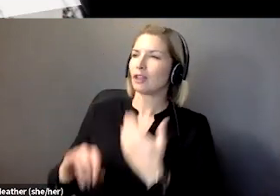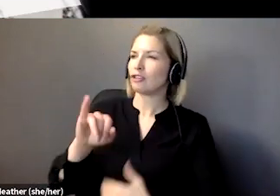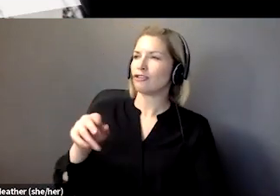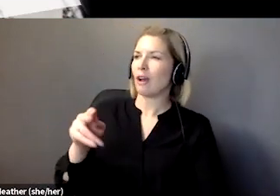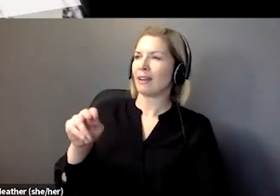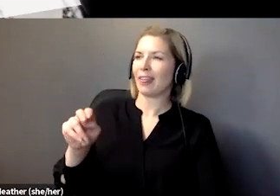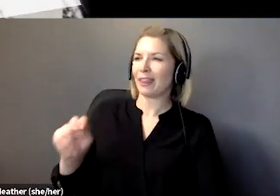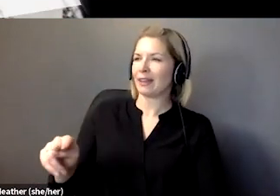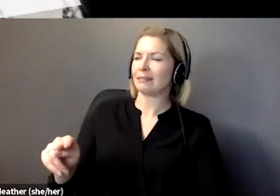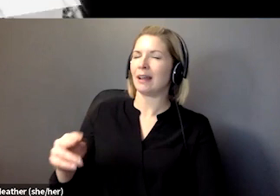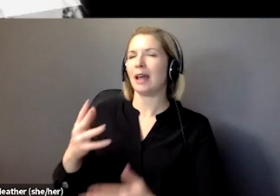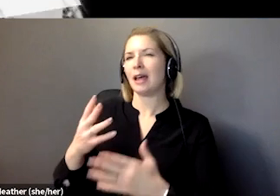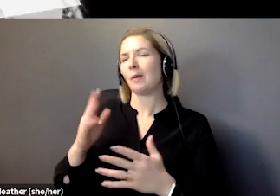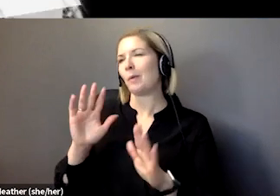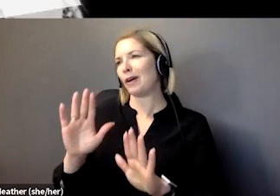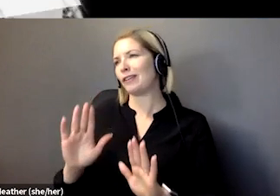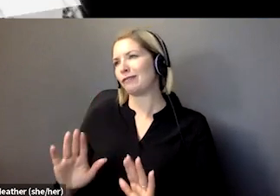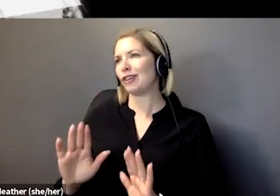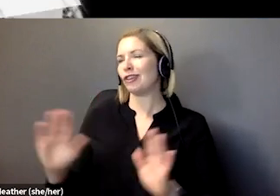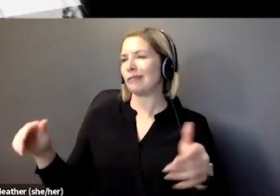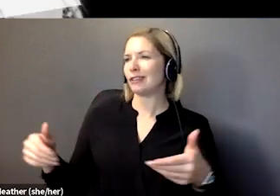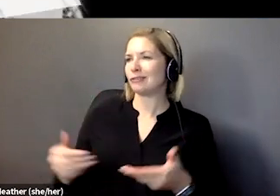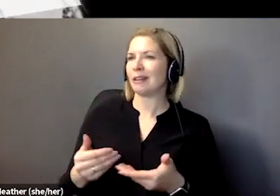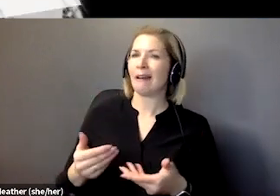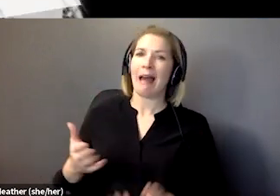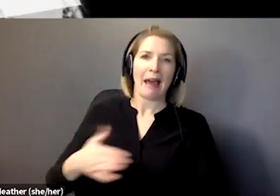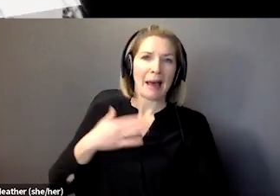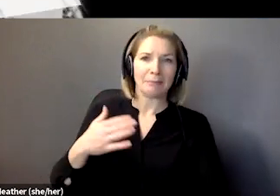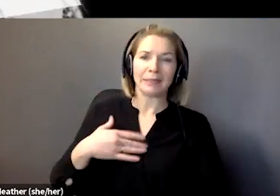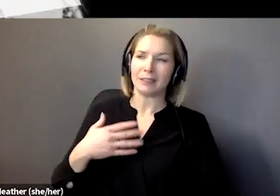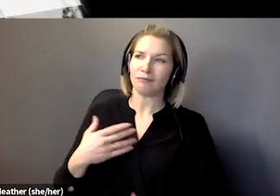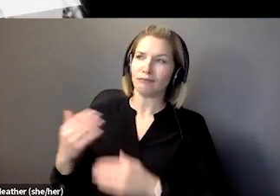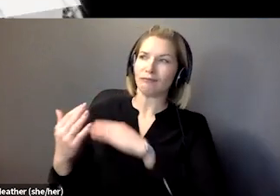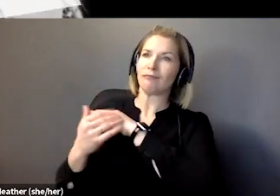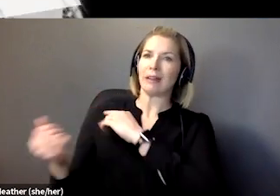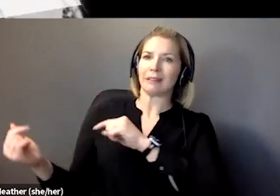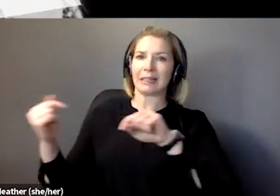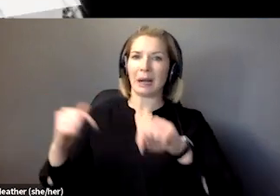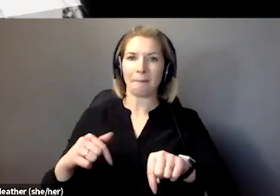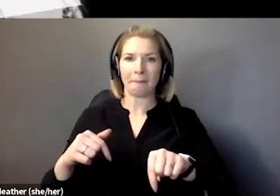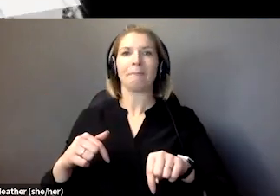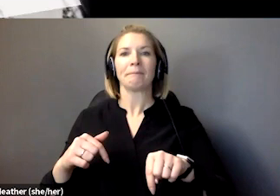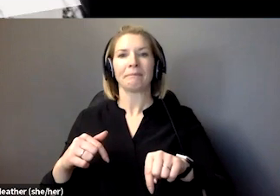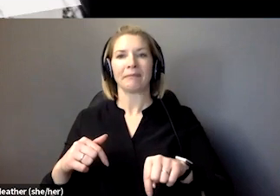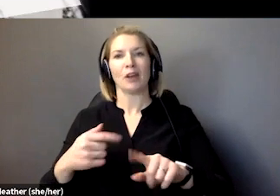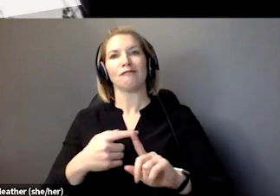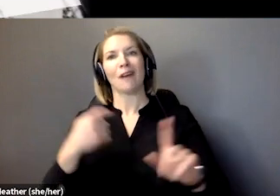warm introduction. And it's terrific to be able to speak to you today from Australia about future options